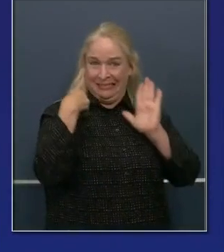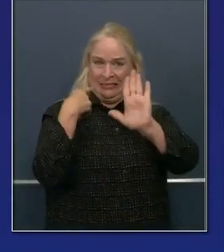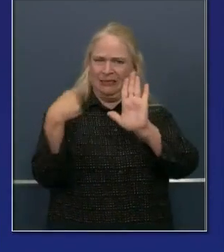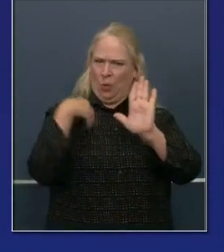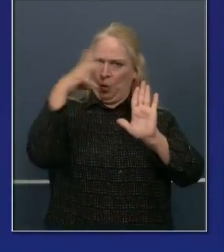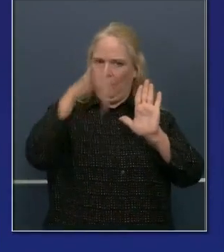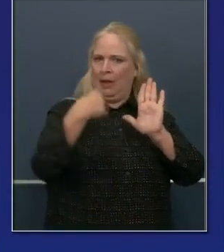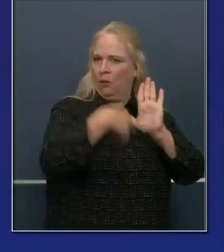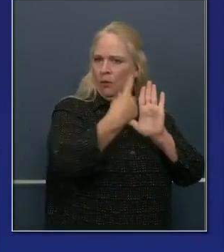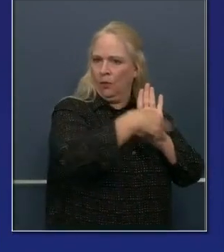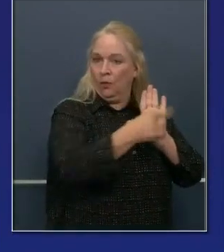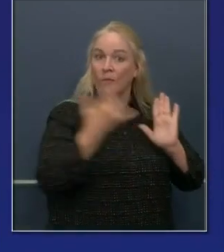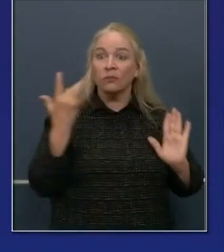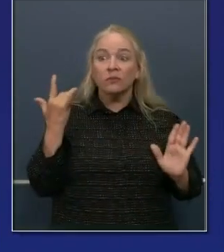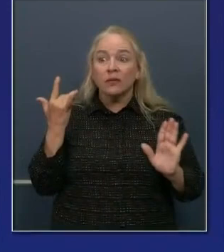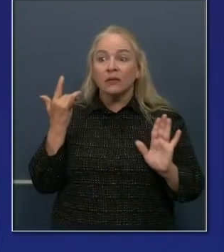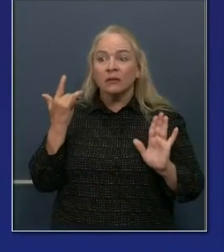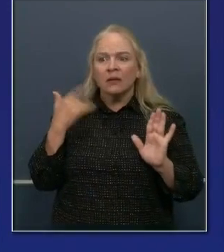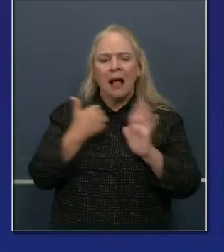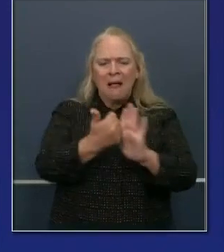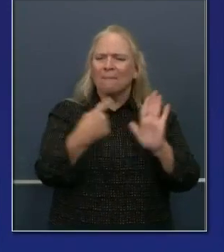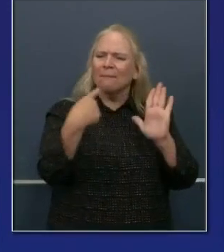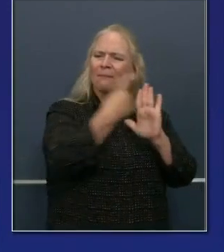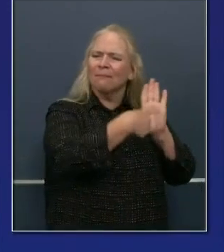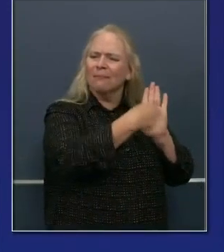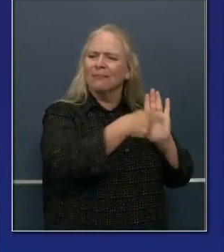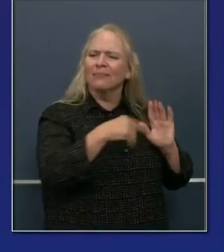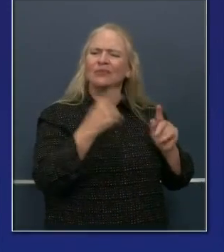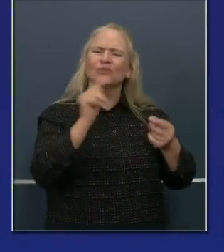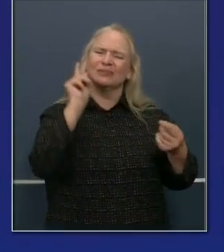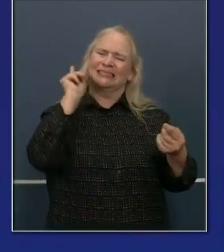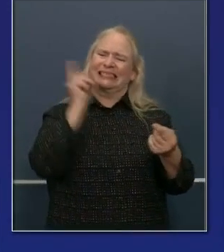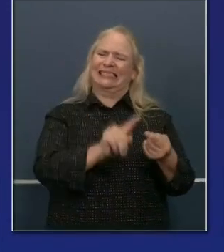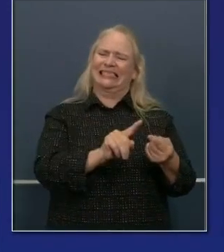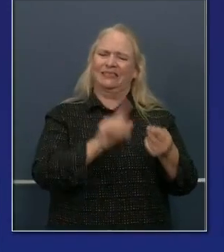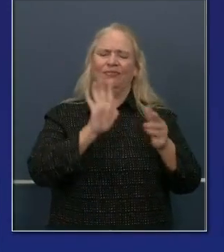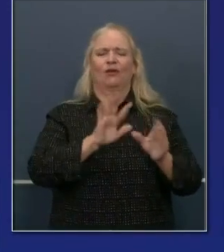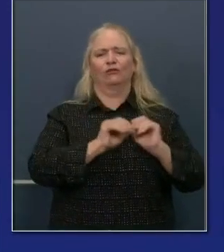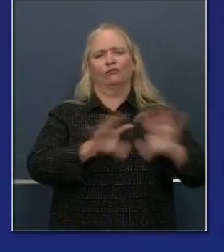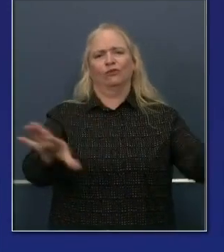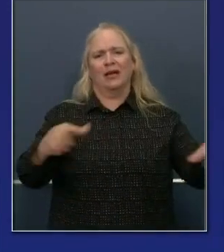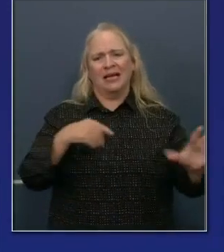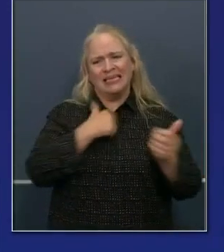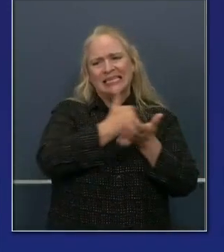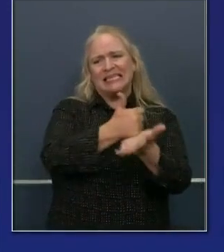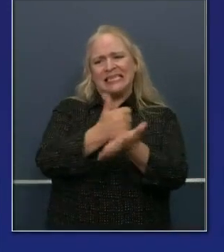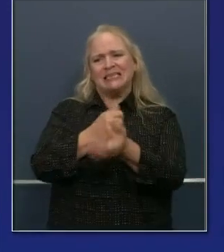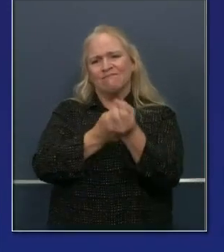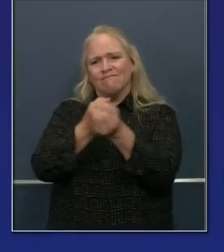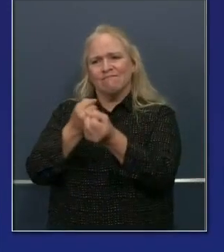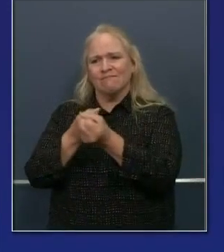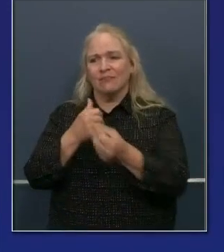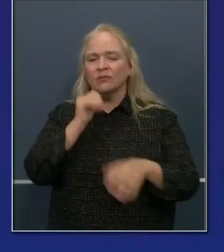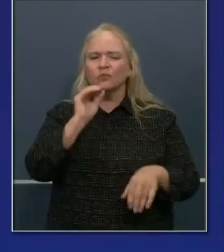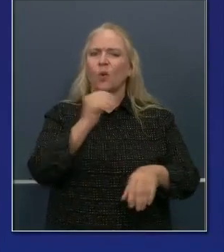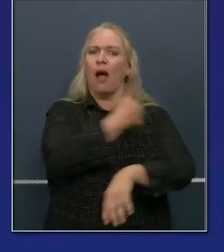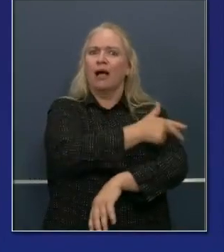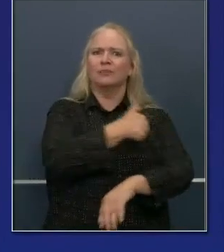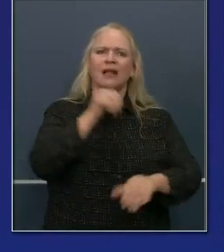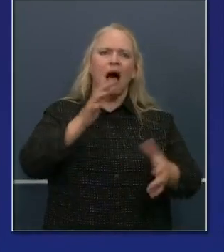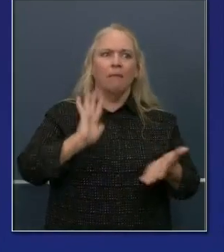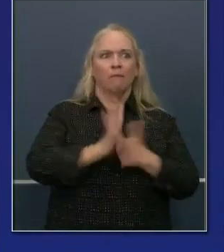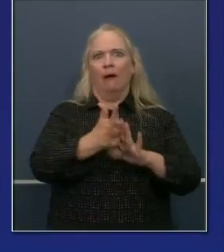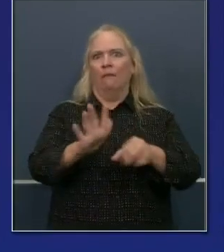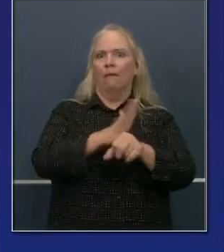mitigate hospitalizations, ICUs, and the like. We anticipate over the next few days a number of other counties look like,